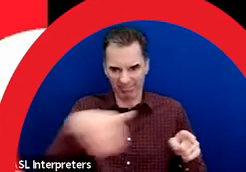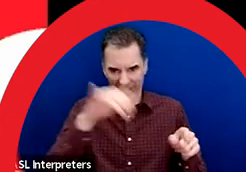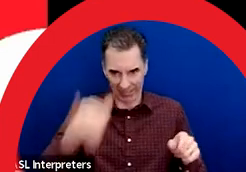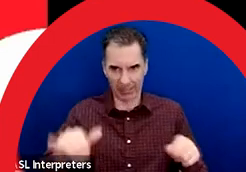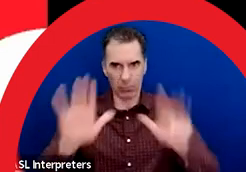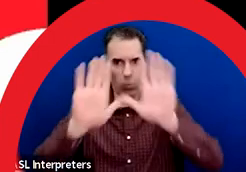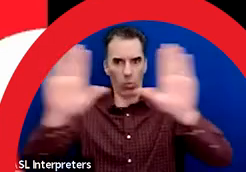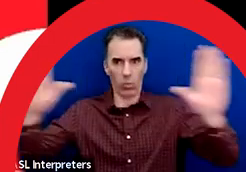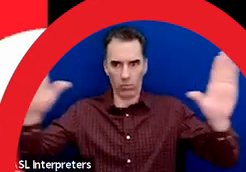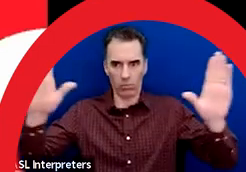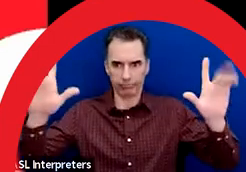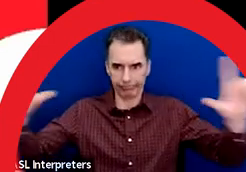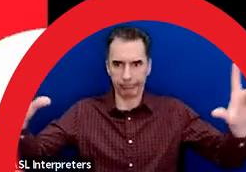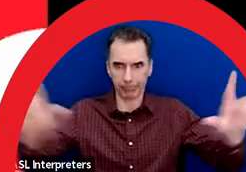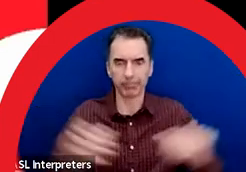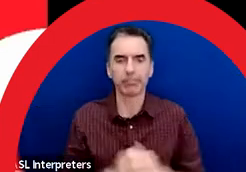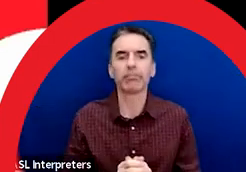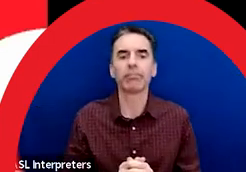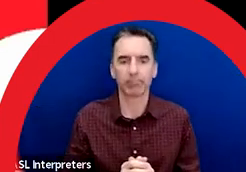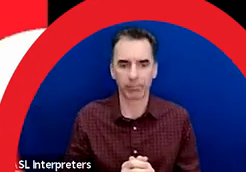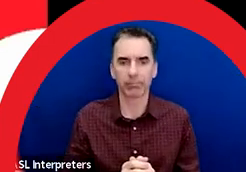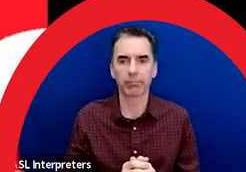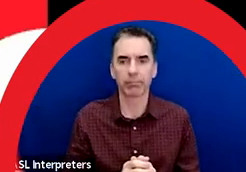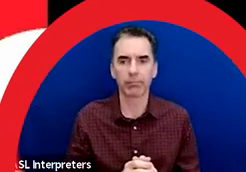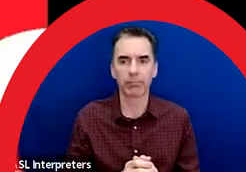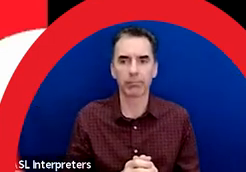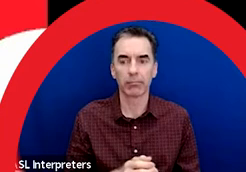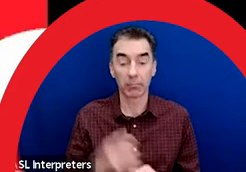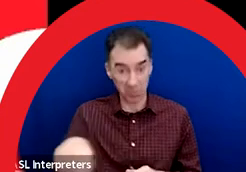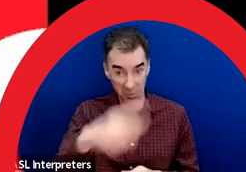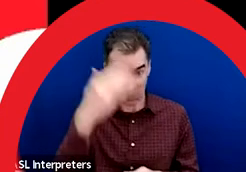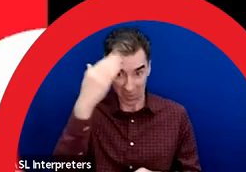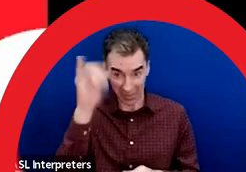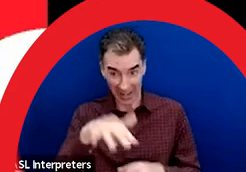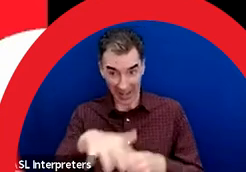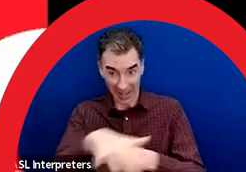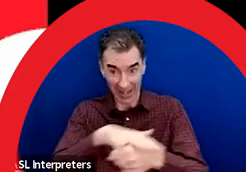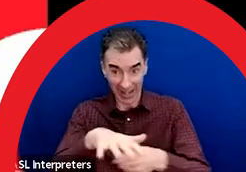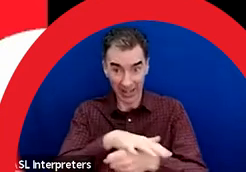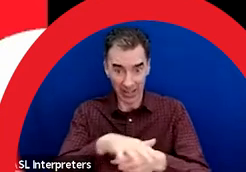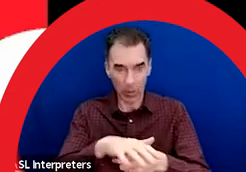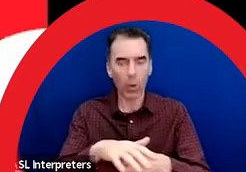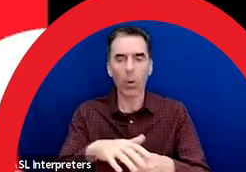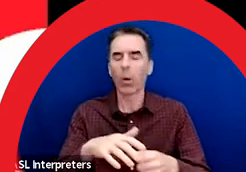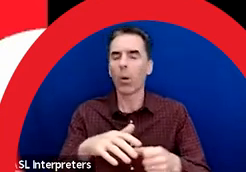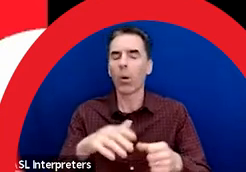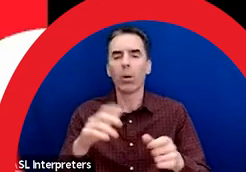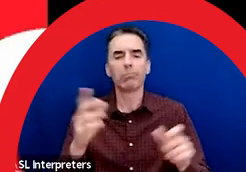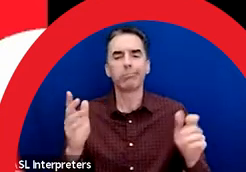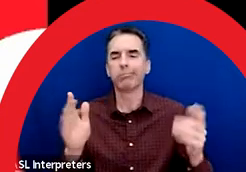For those of you familiar with the area, this is a highly visible location